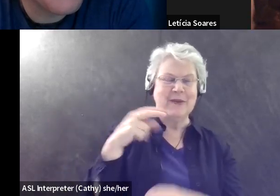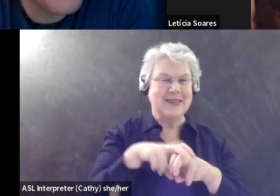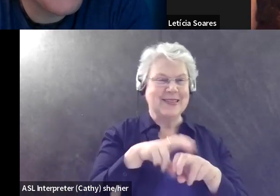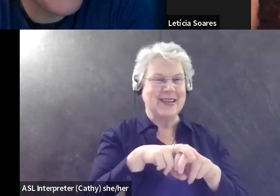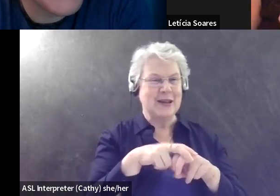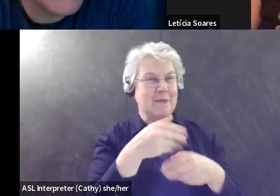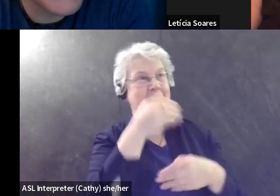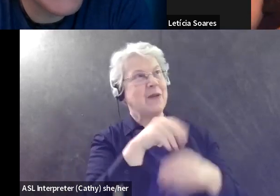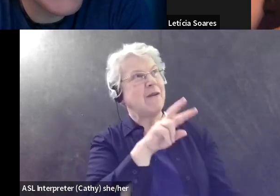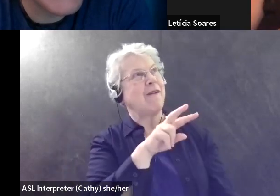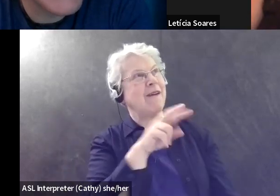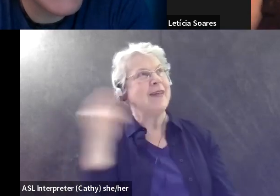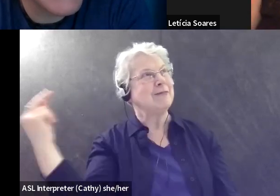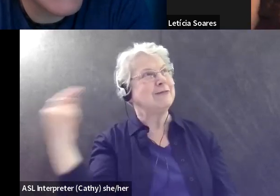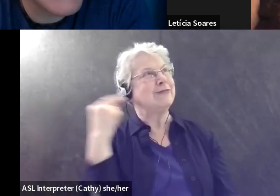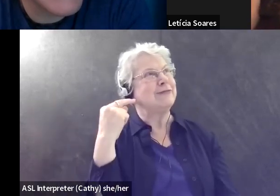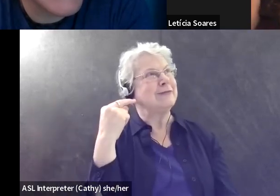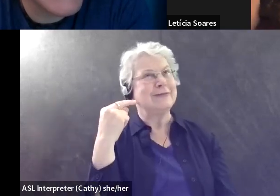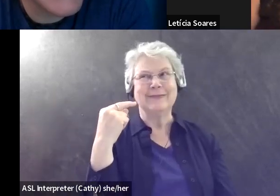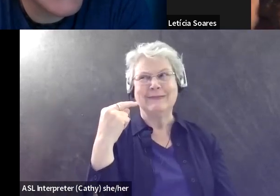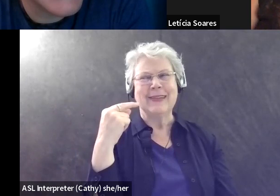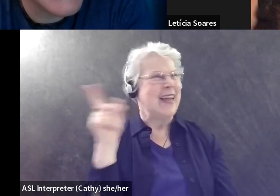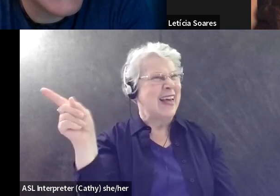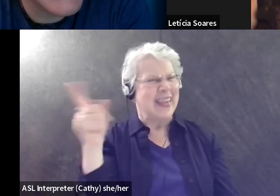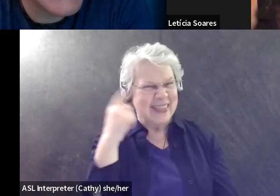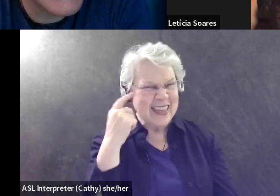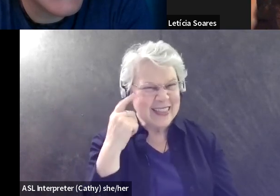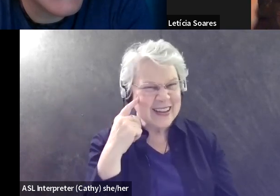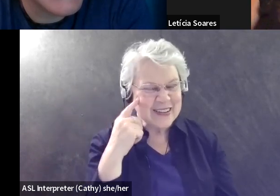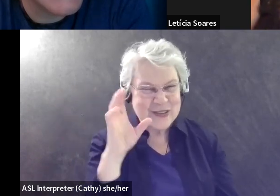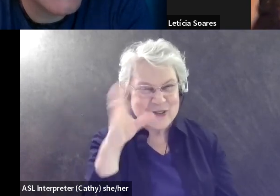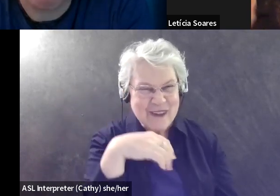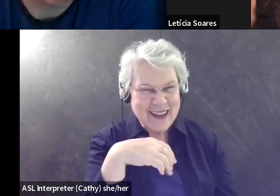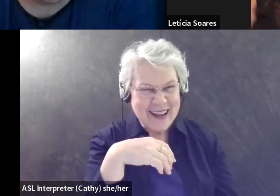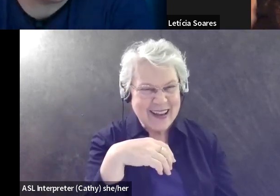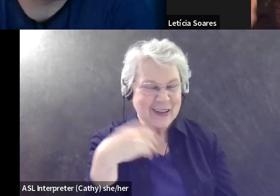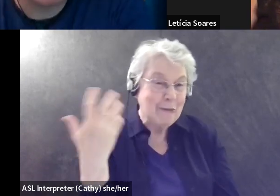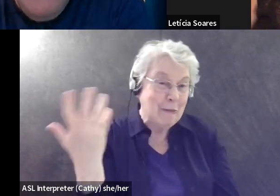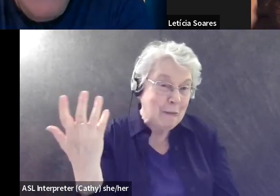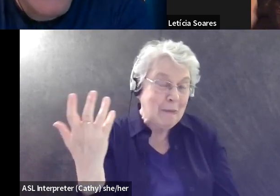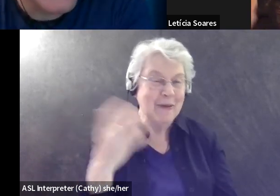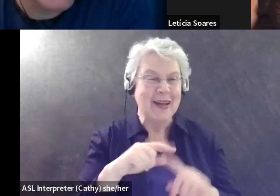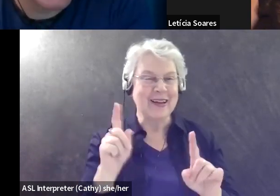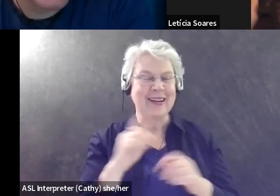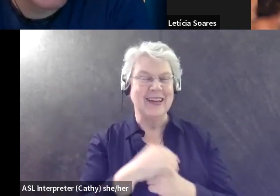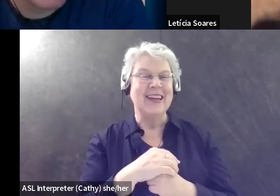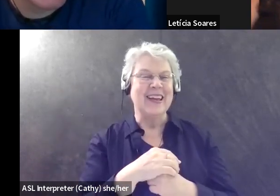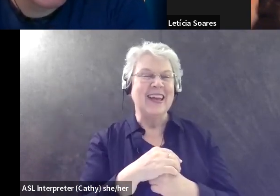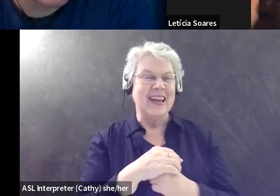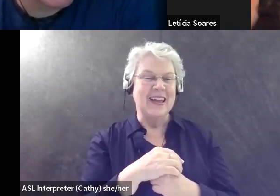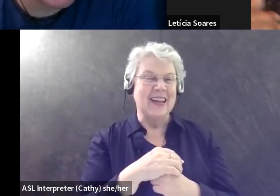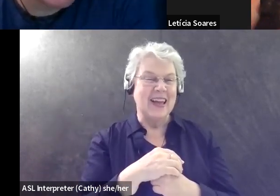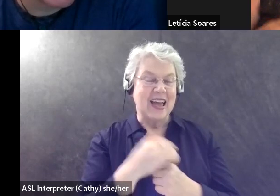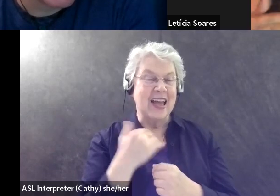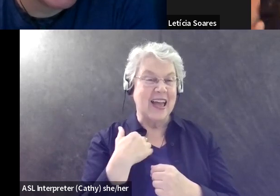with binoculars. I'm sure they thought it was extremely strange, but I, I had the